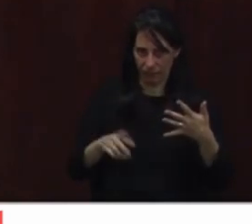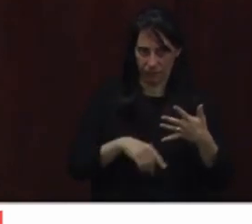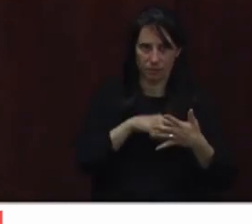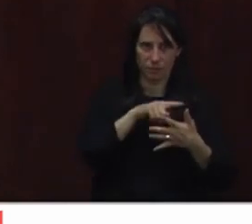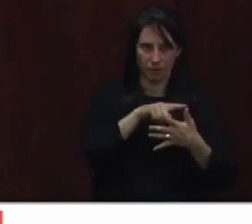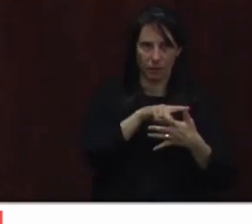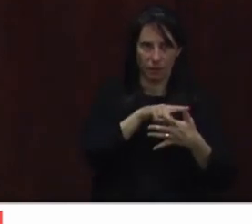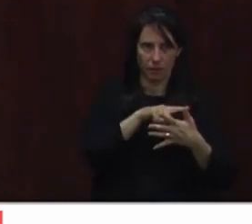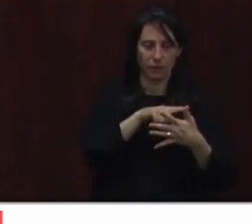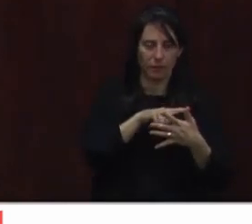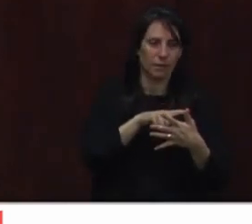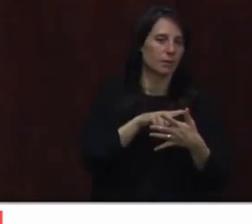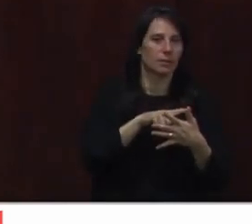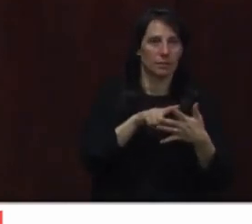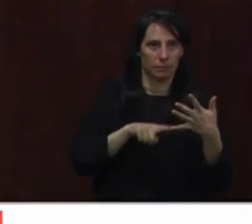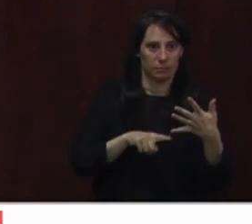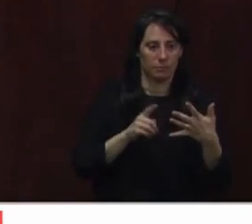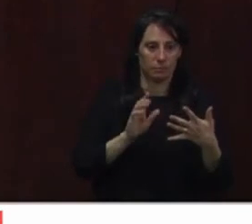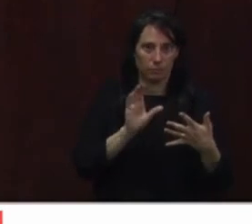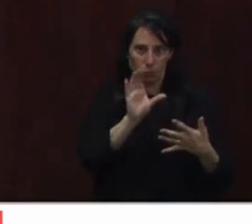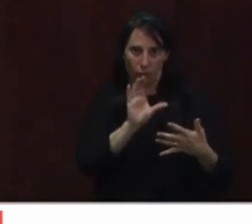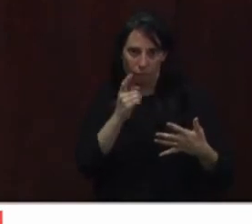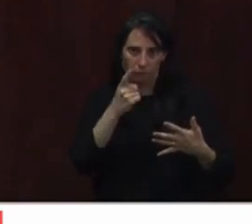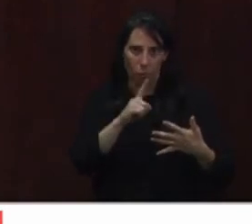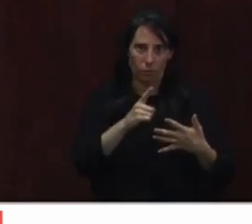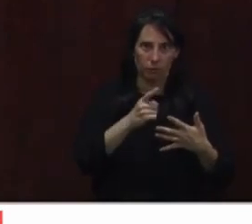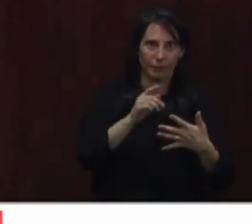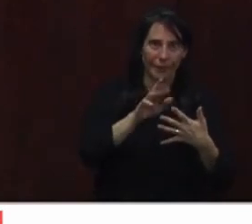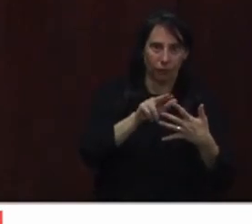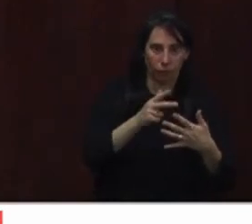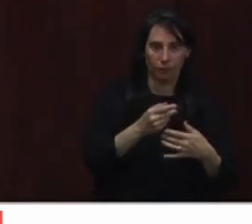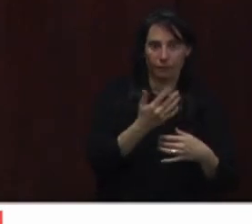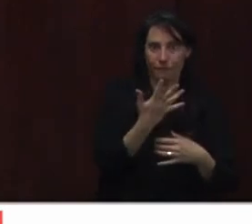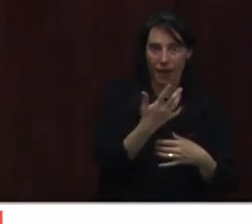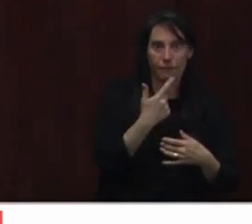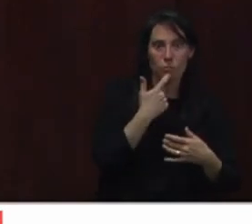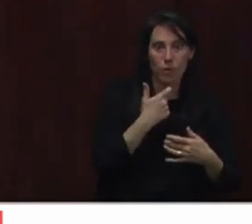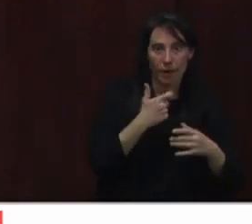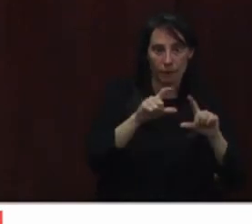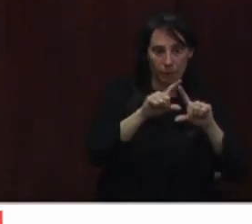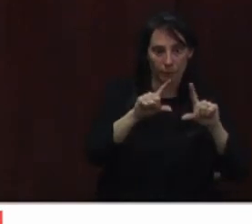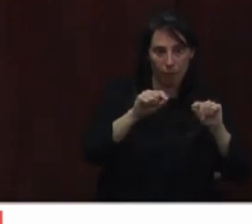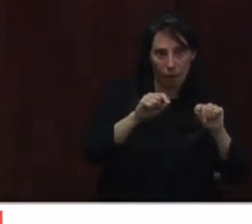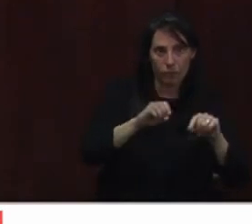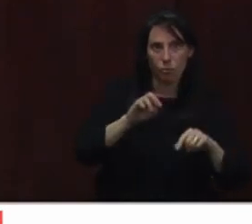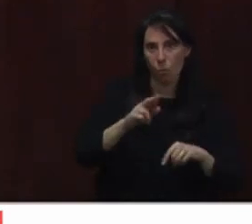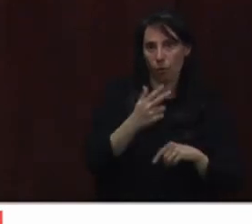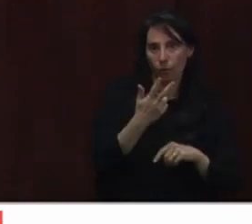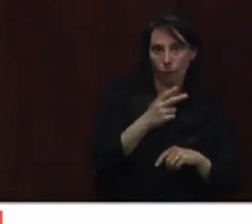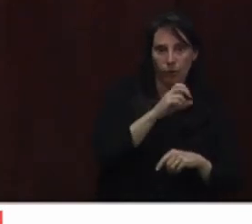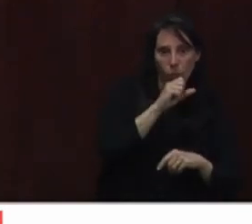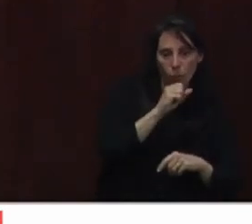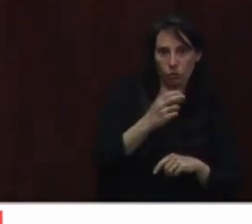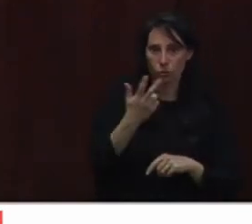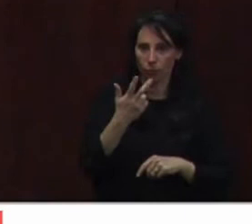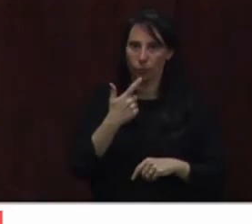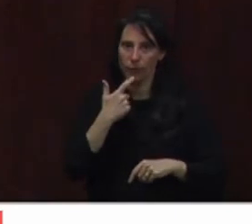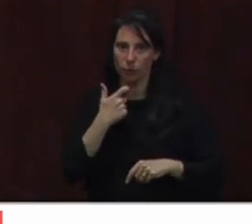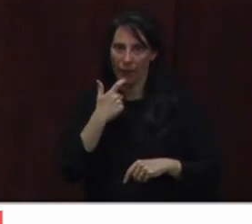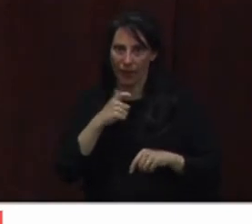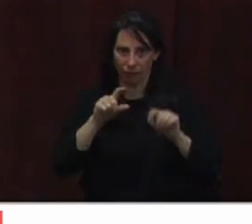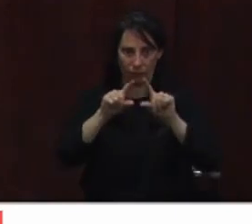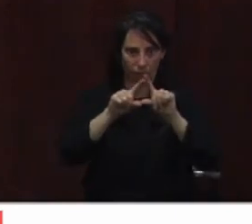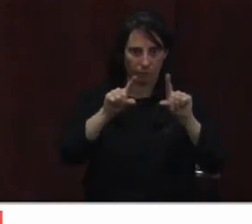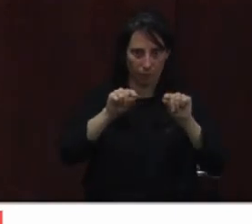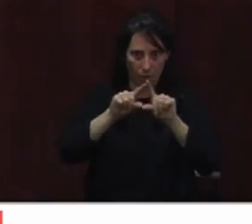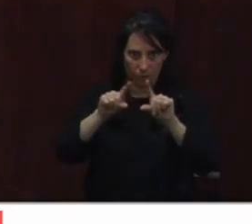throughout the entire table or three in orange or red in that upper tier. And as